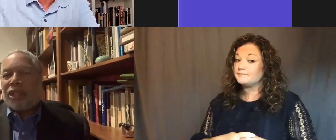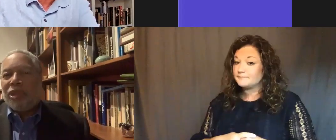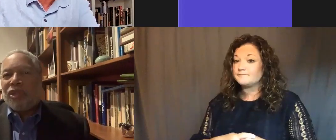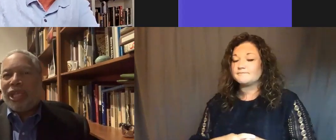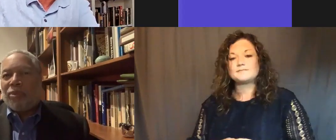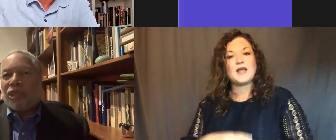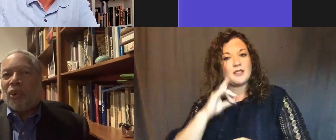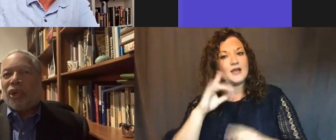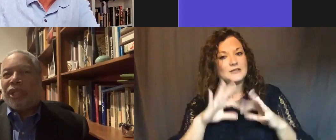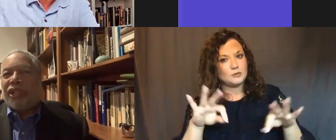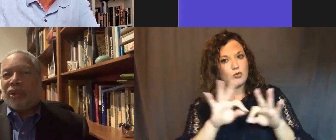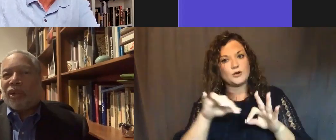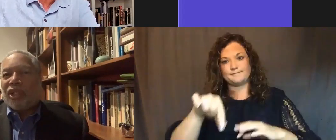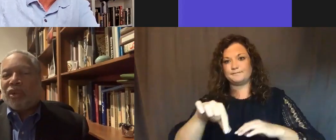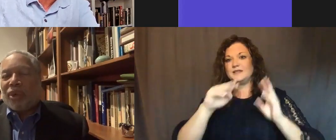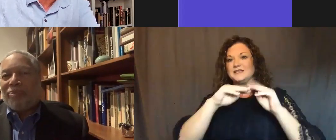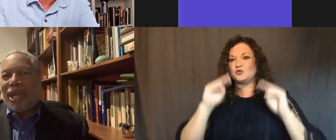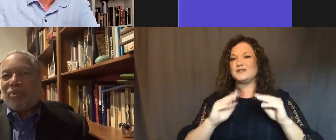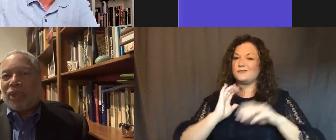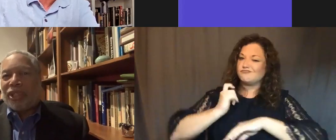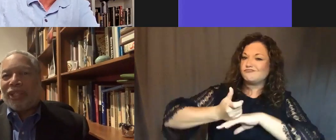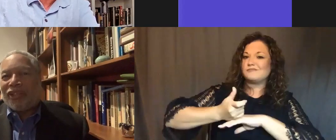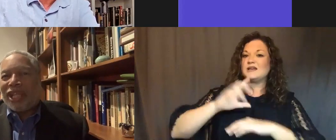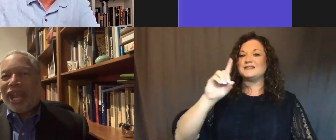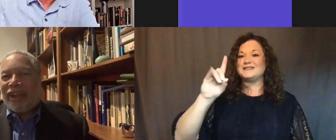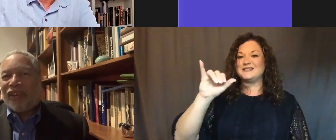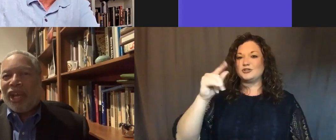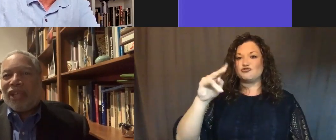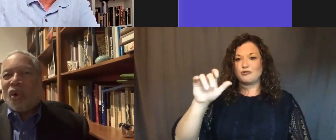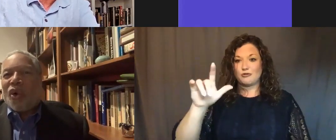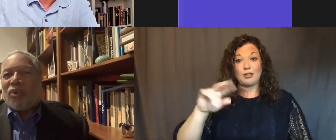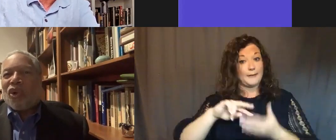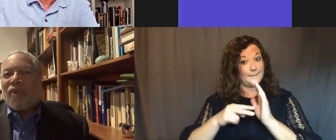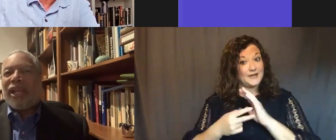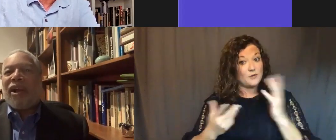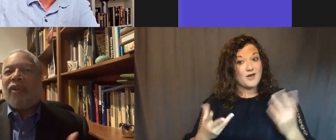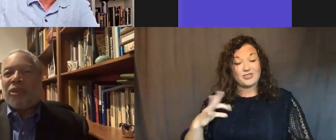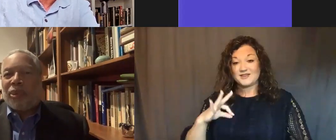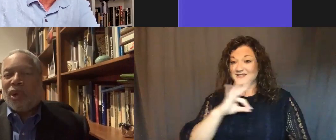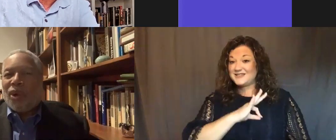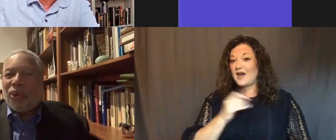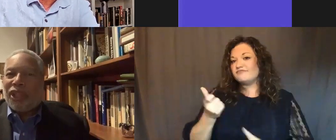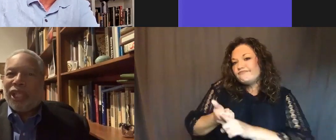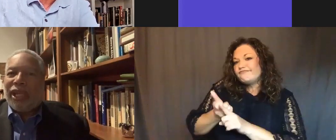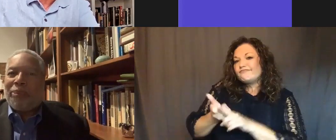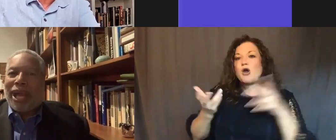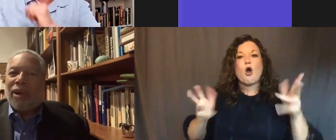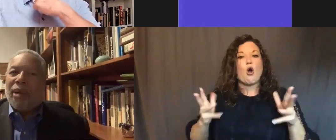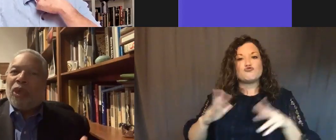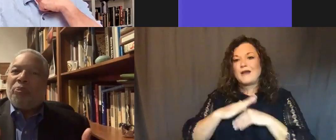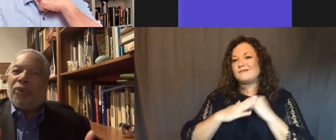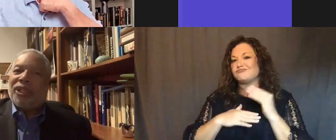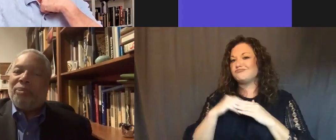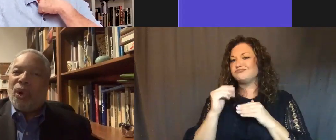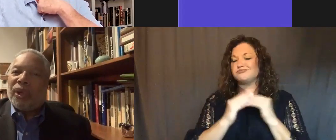this museum was born digital. So what it meant was that the staff was already comfortable with thinking about